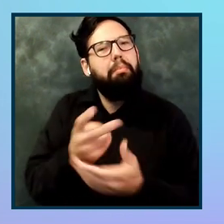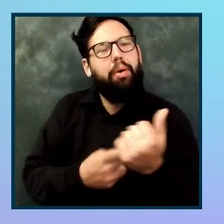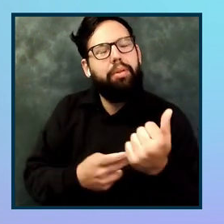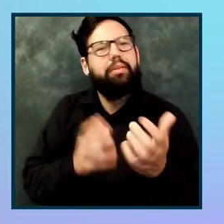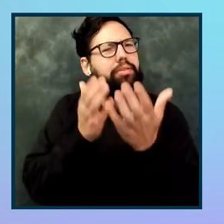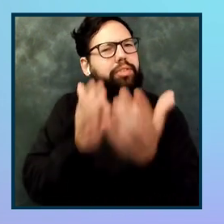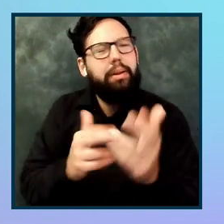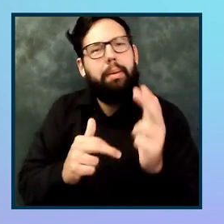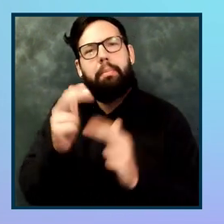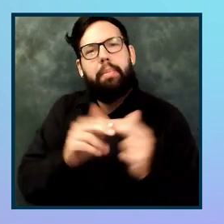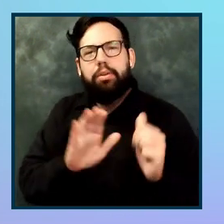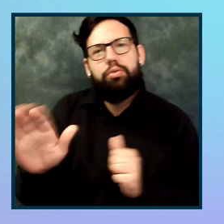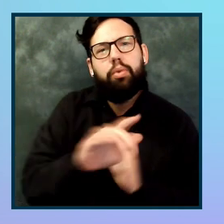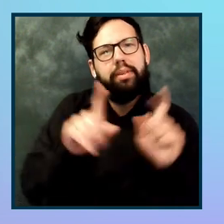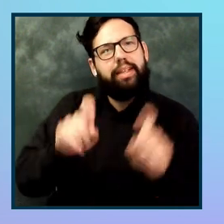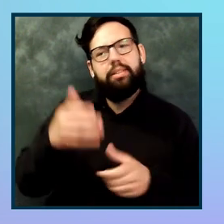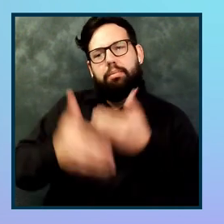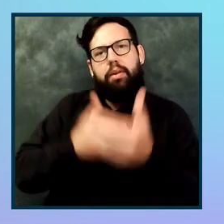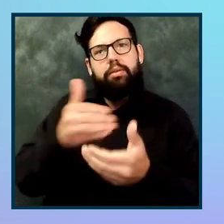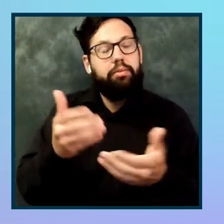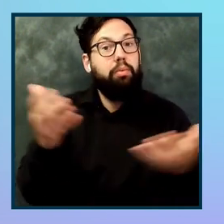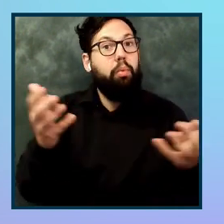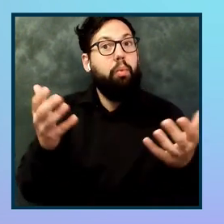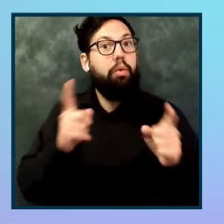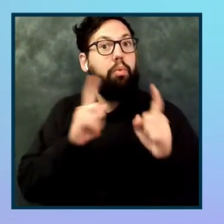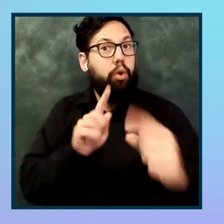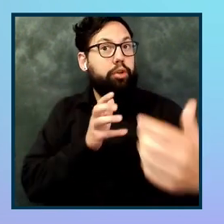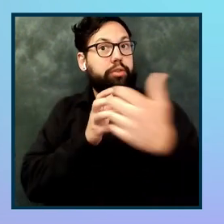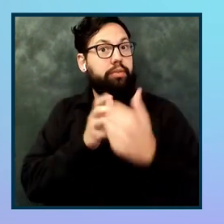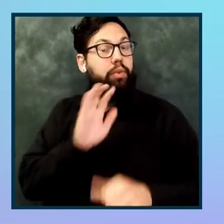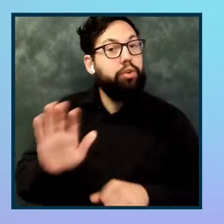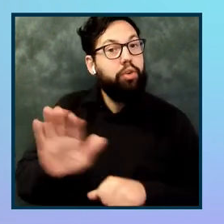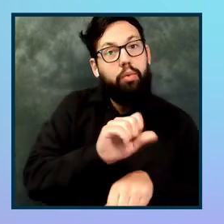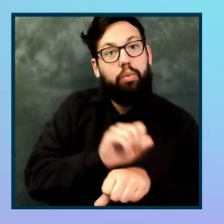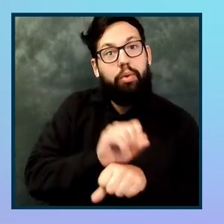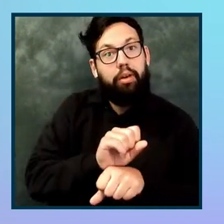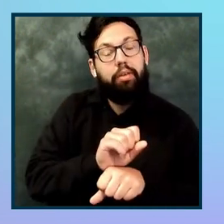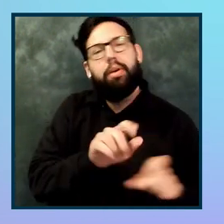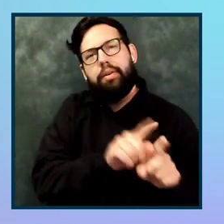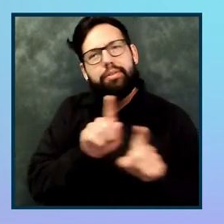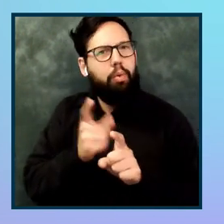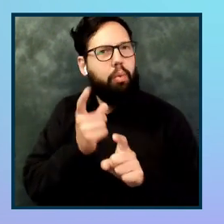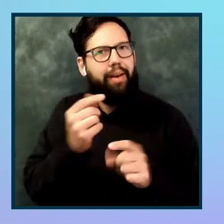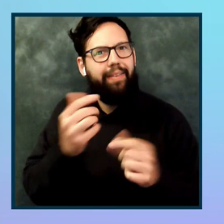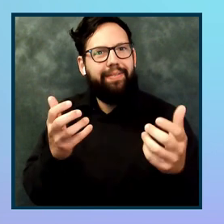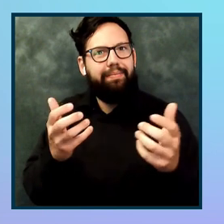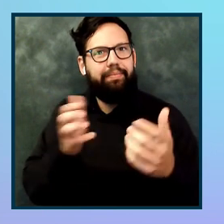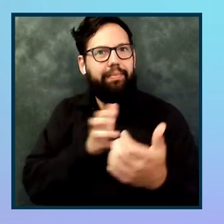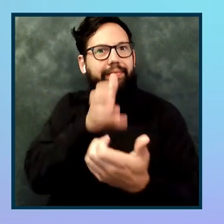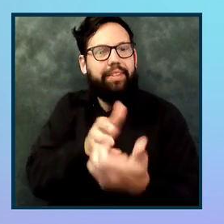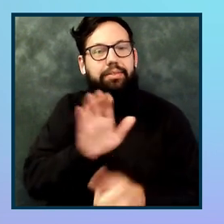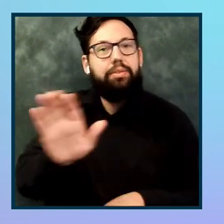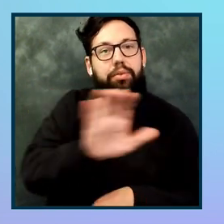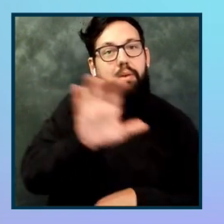that works not only for you as a developer, in my case, a developer, but for you as a company, as a product team.